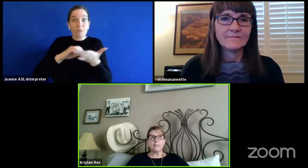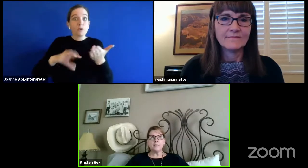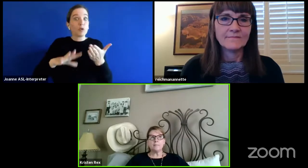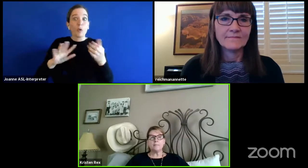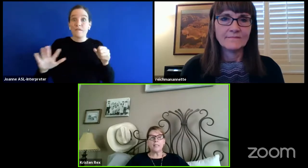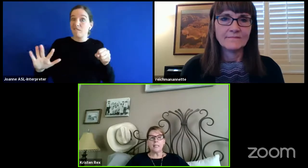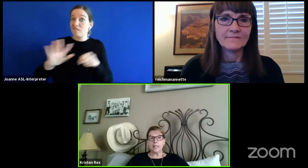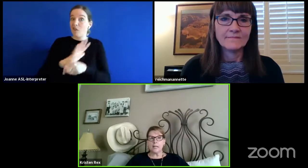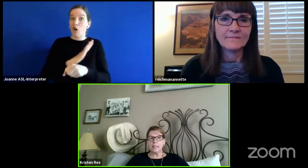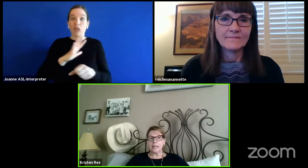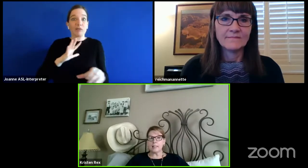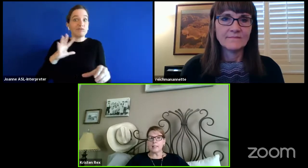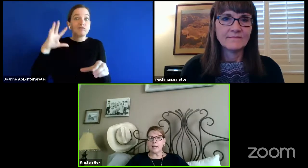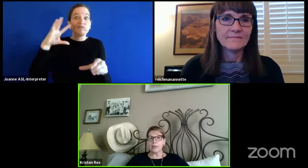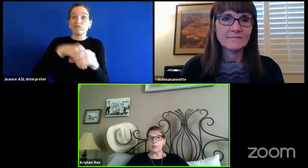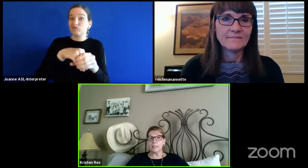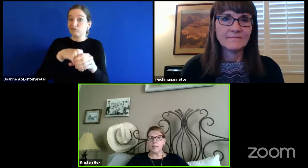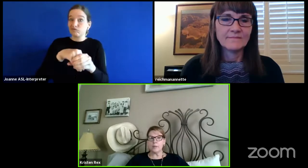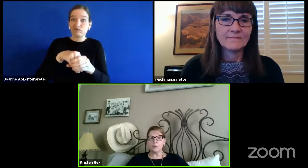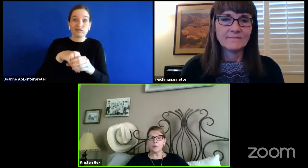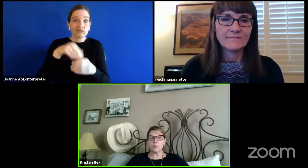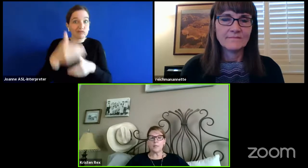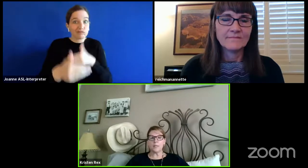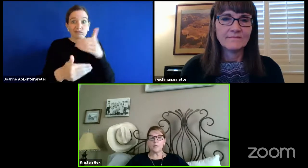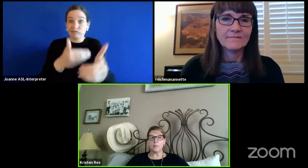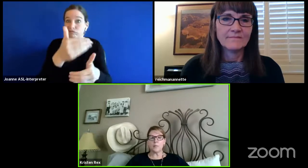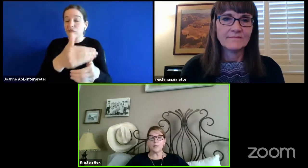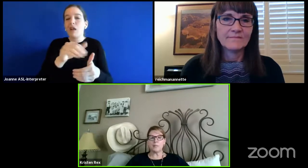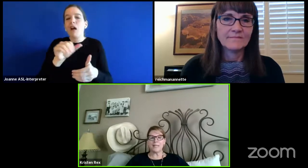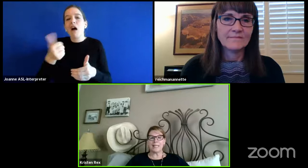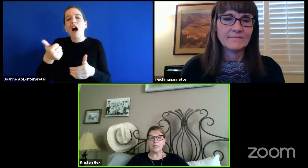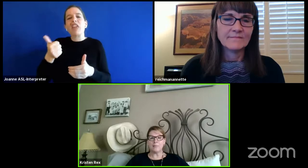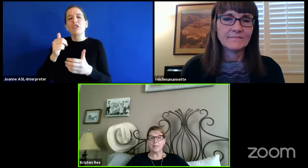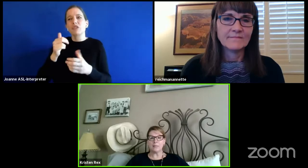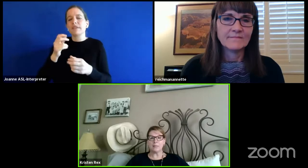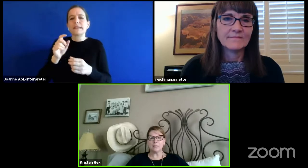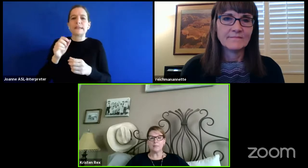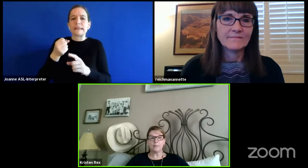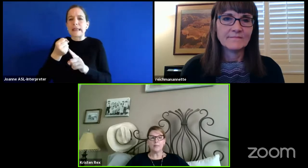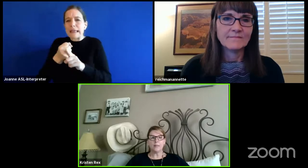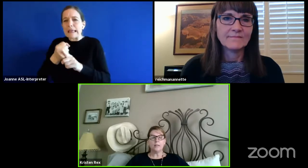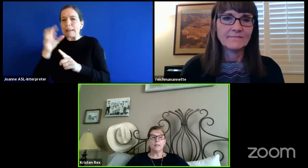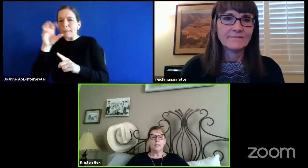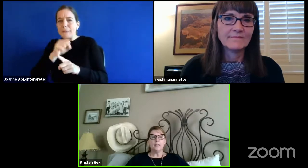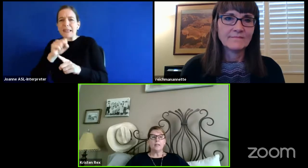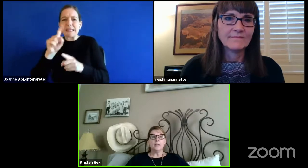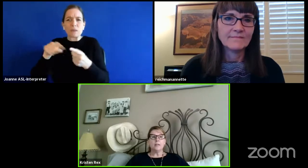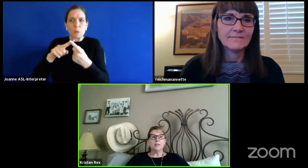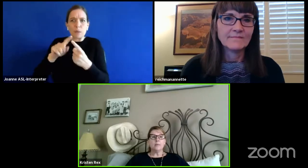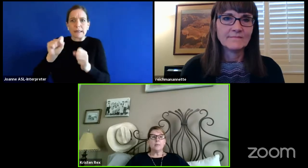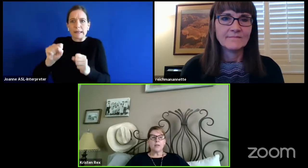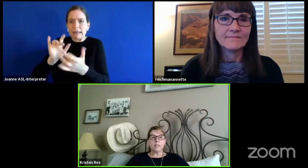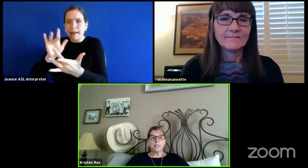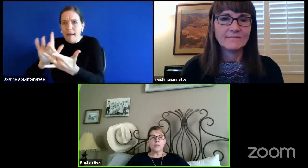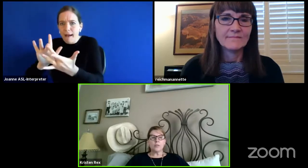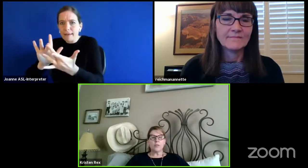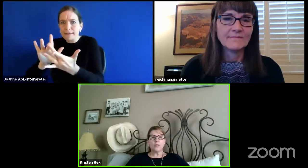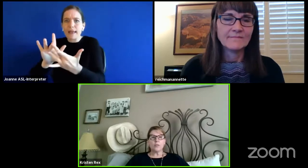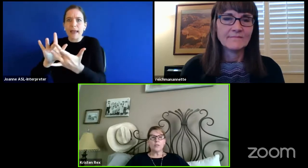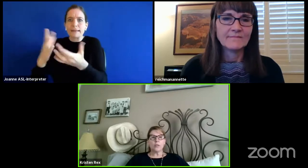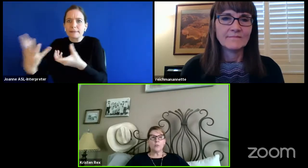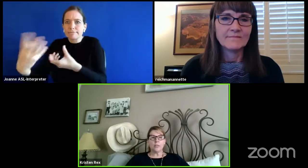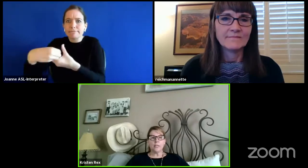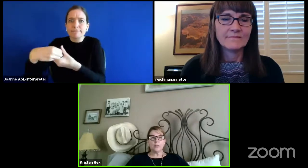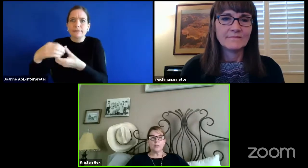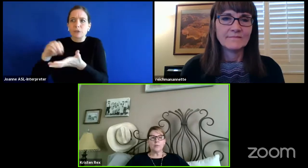Others, getting contact in actual time to work with kids has been a bit hit and miss. But our teachers